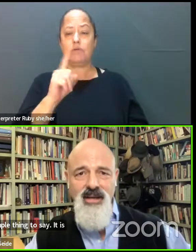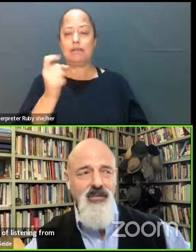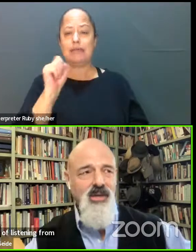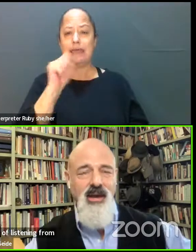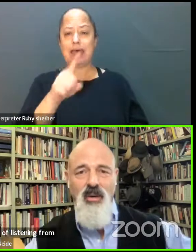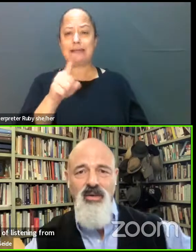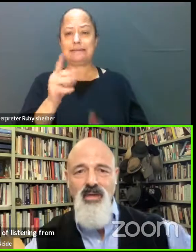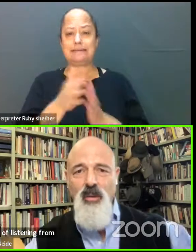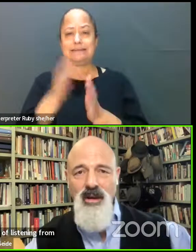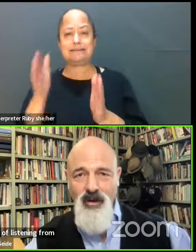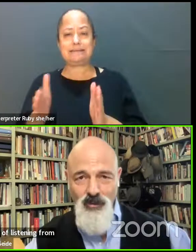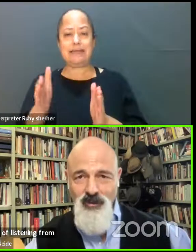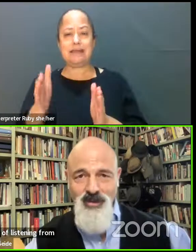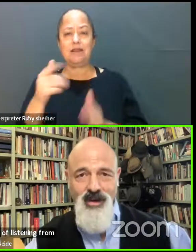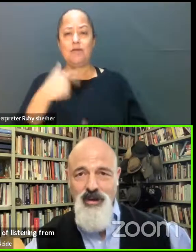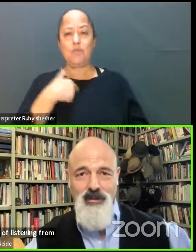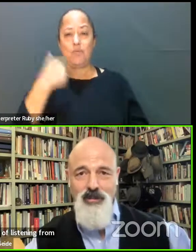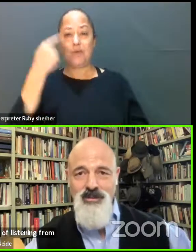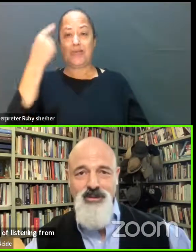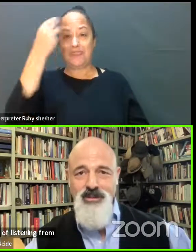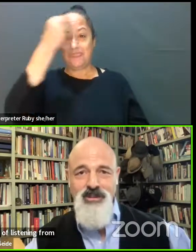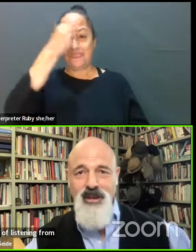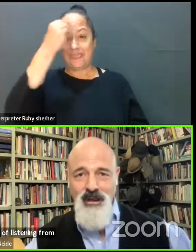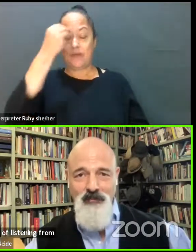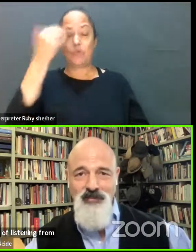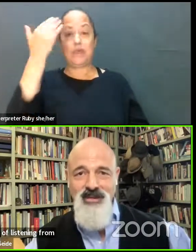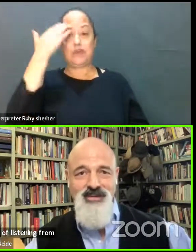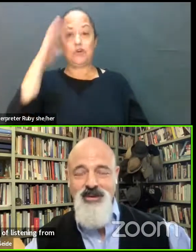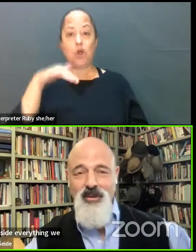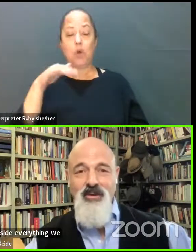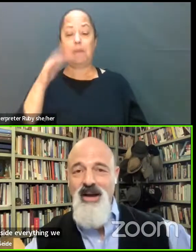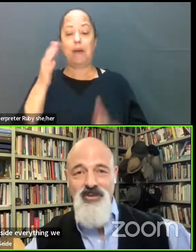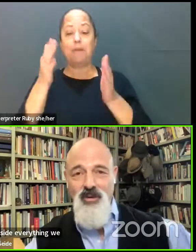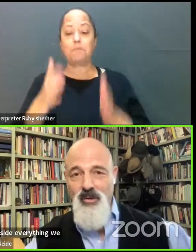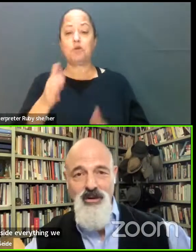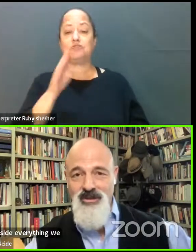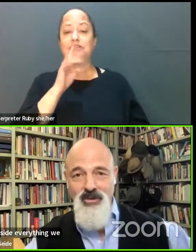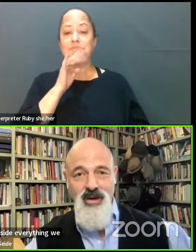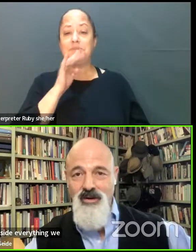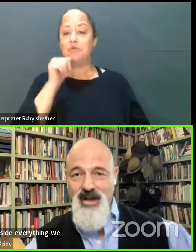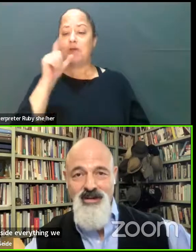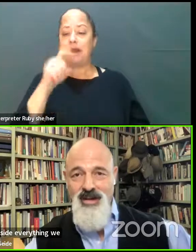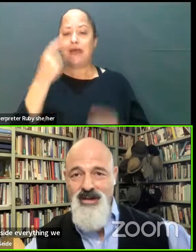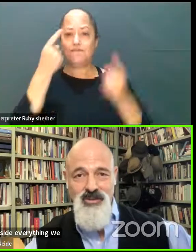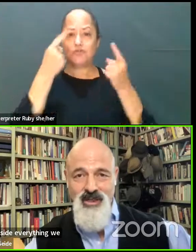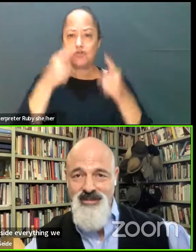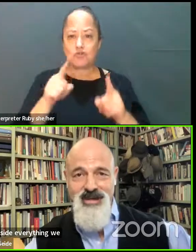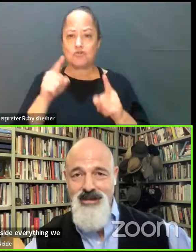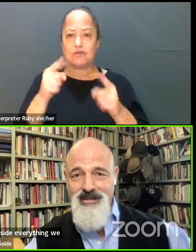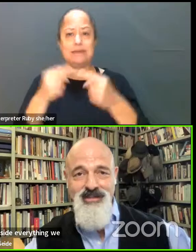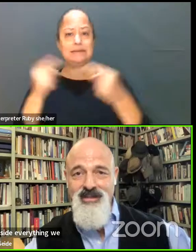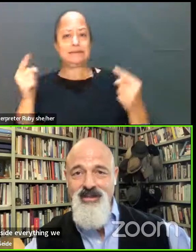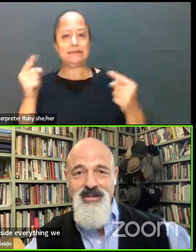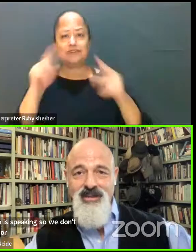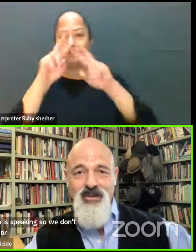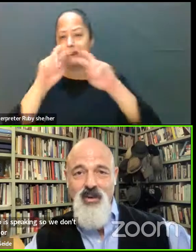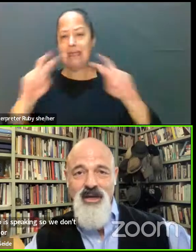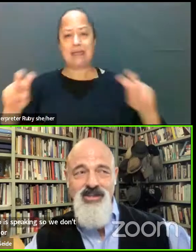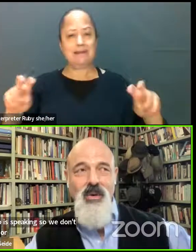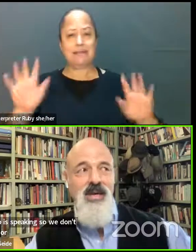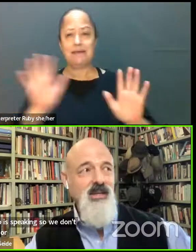aside everything we think we know about the person who is speaking so that we don't have to agree or disagree or analyze or take a stance. It's,